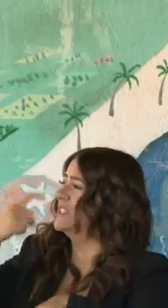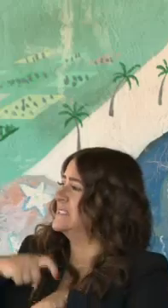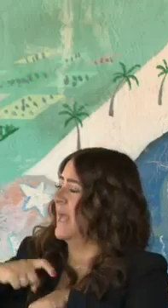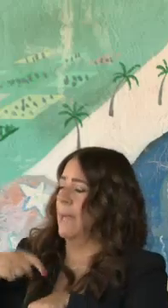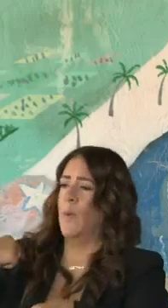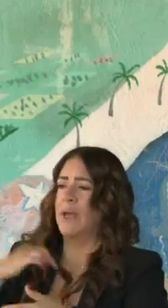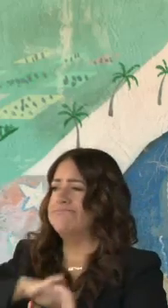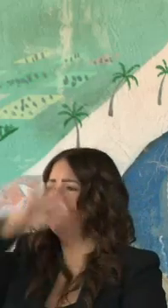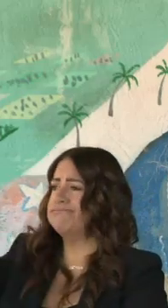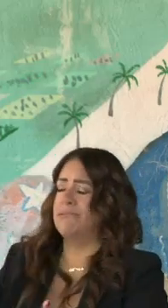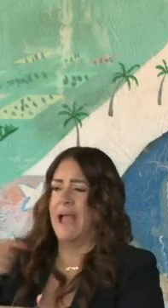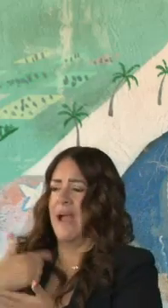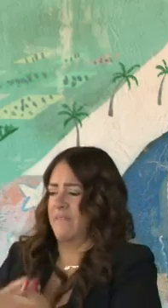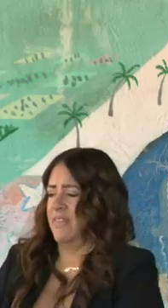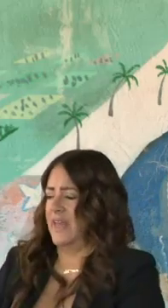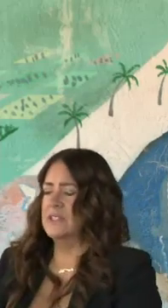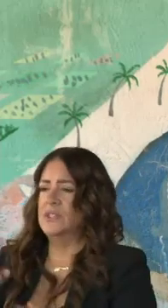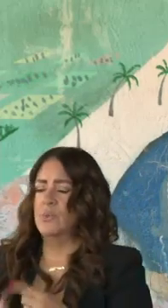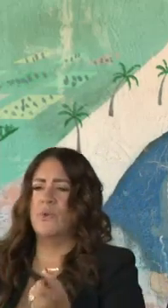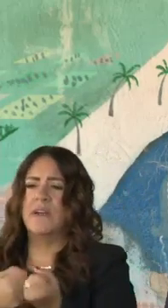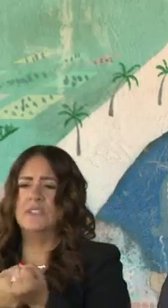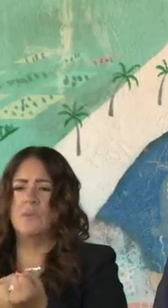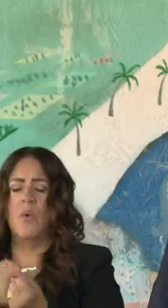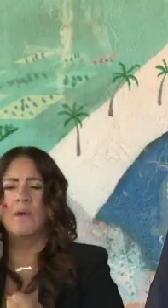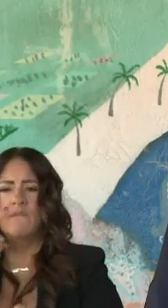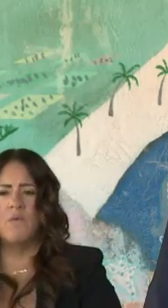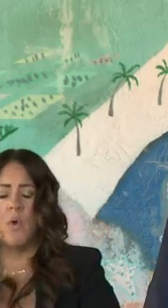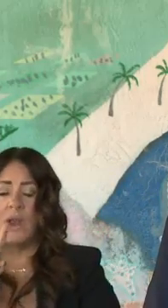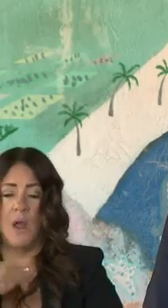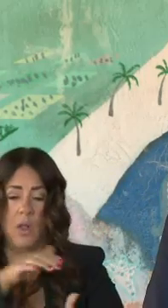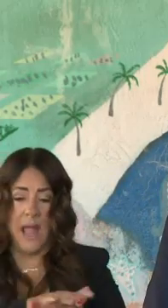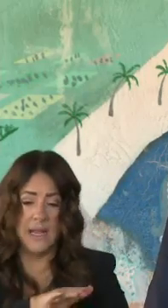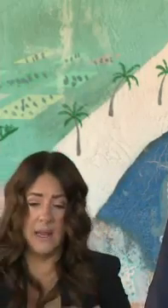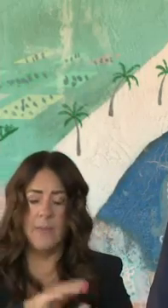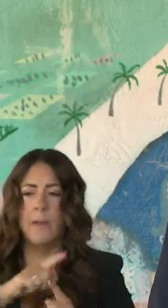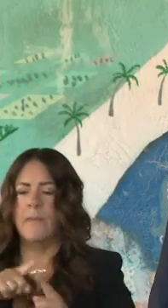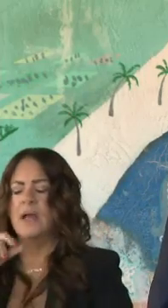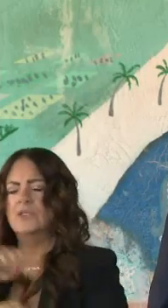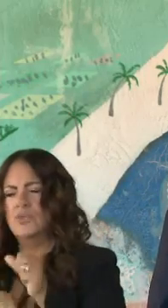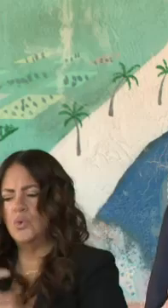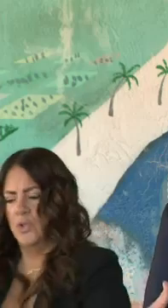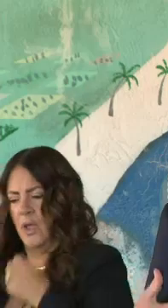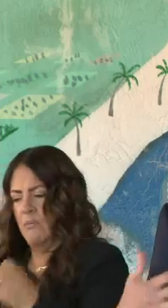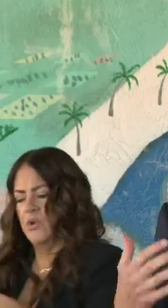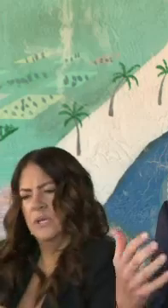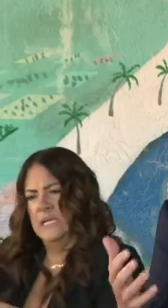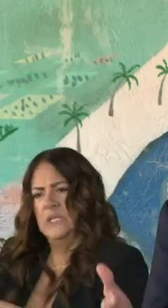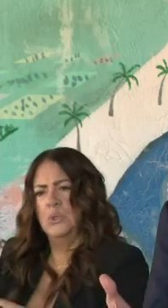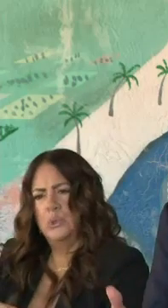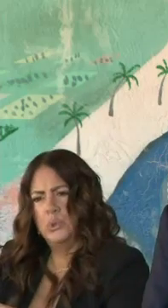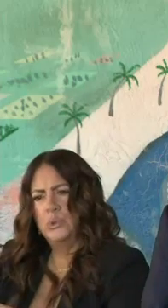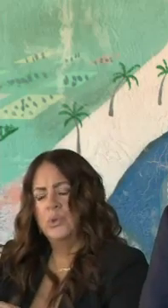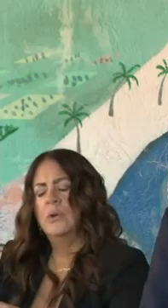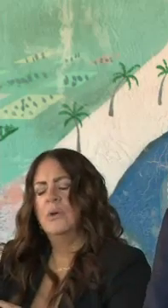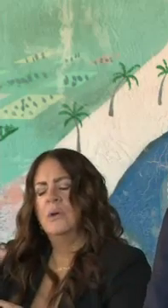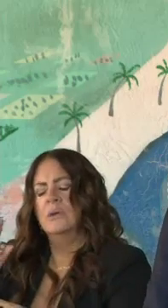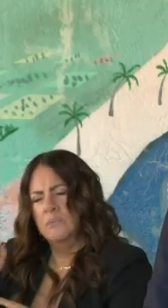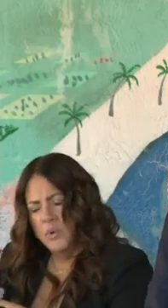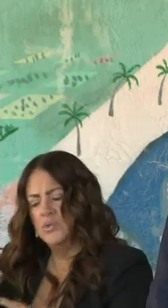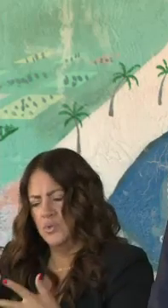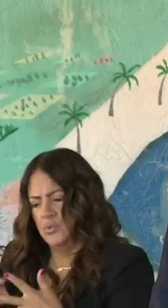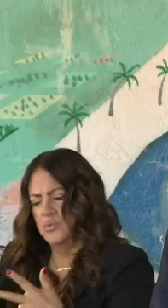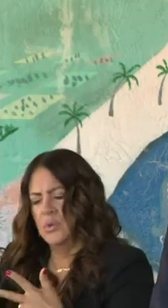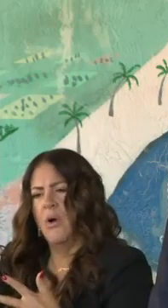academic and social emotional needs of our children. And so today, we feel it's a responsible step